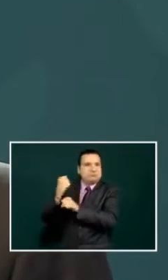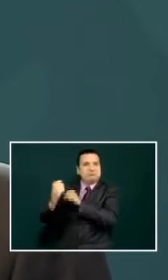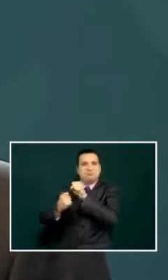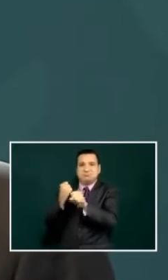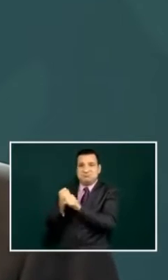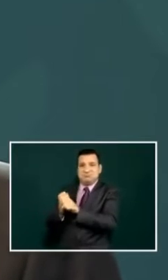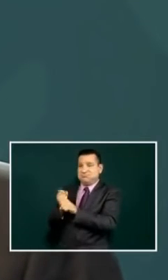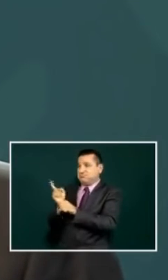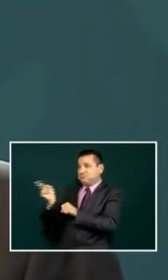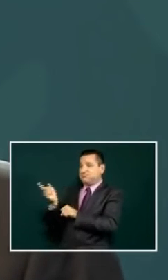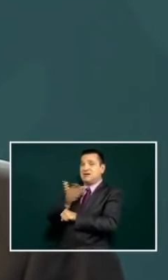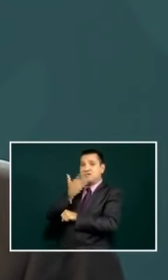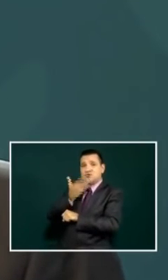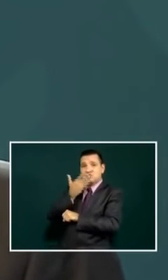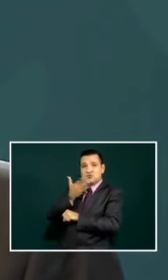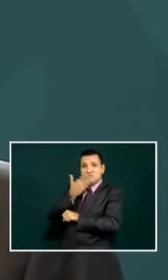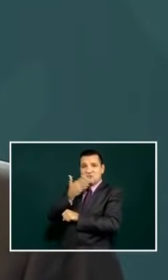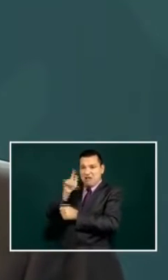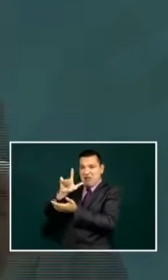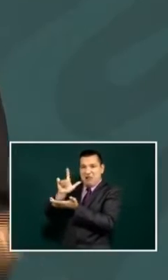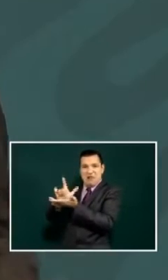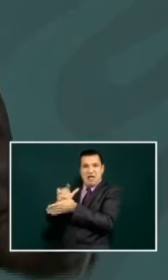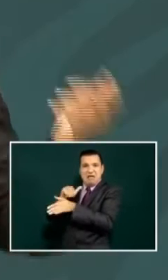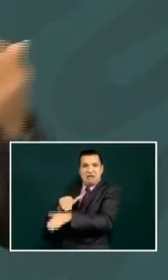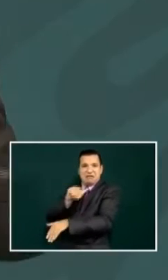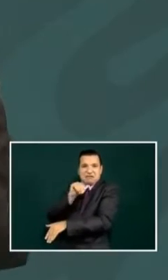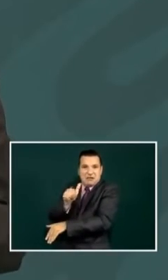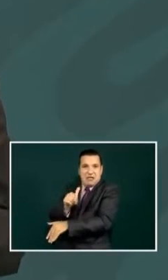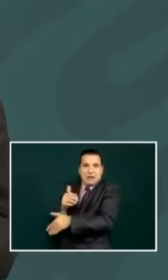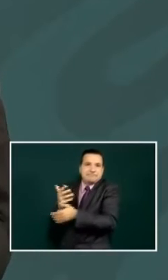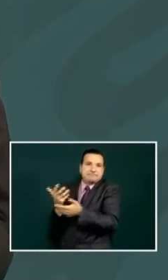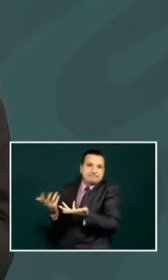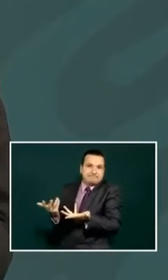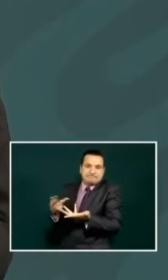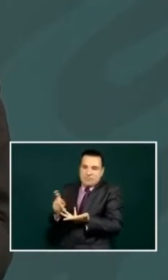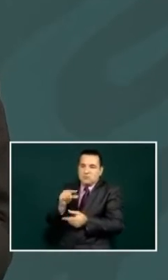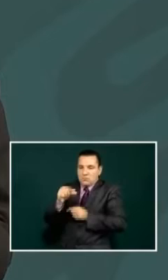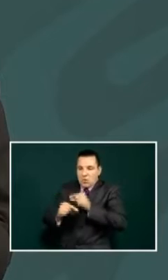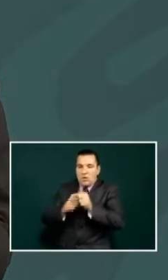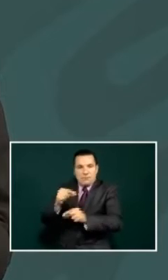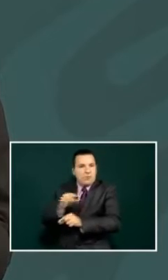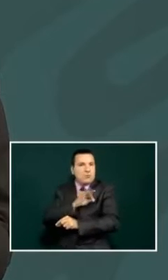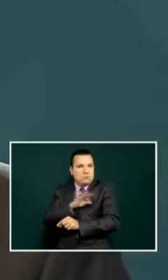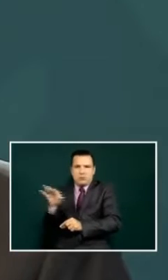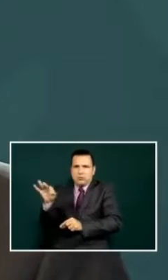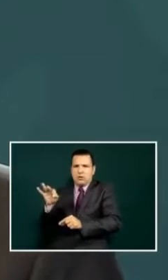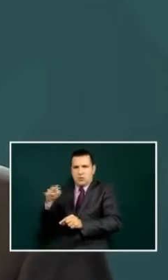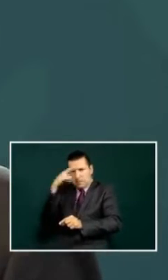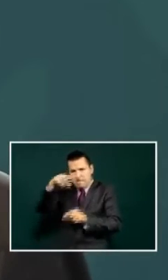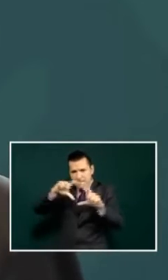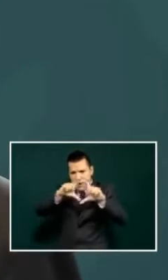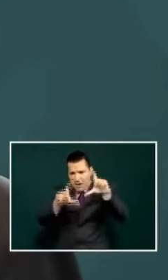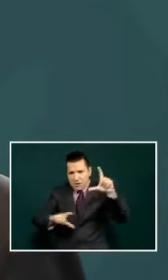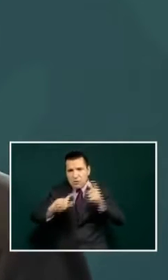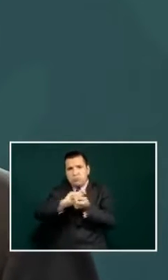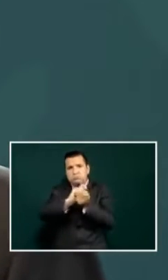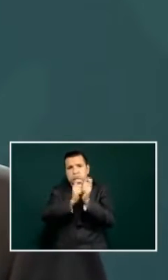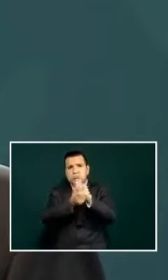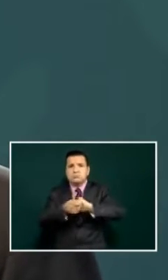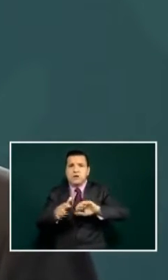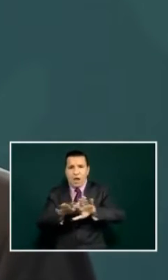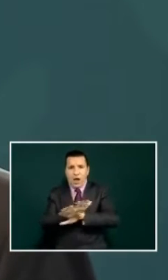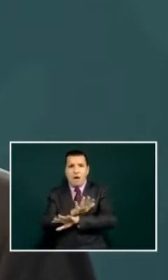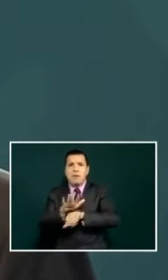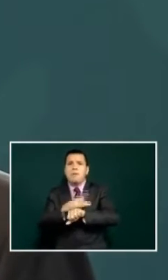decades of of these anti-democratic acts but yes we are going to make a transformation